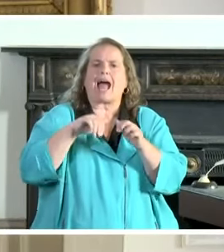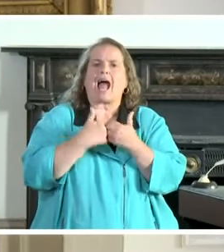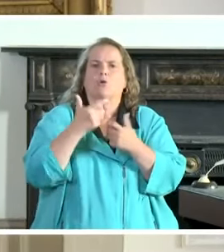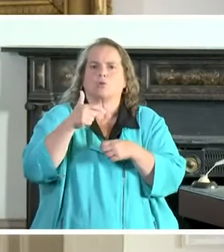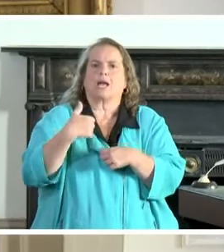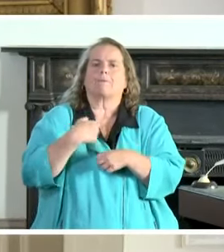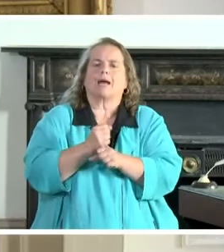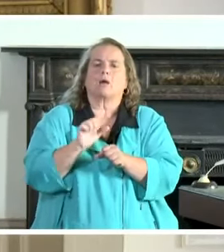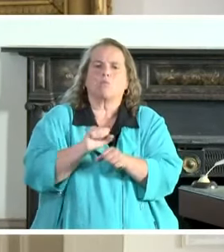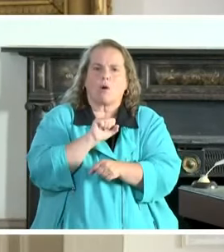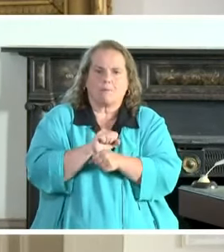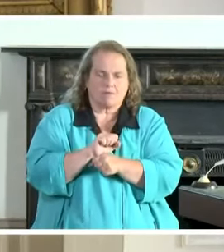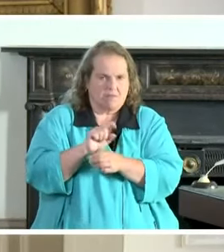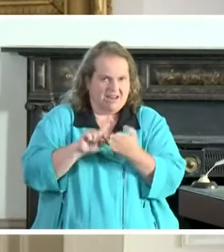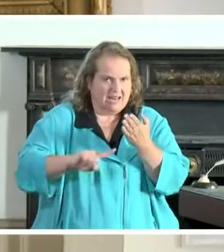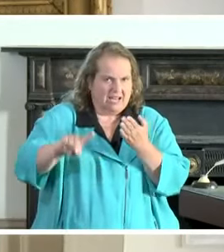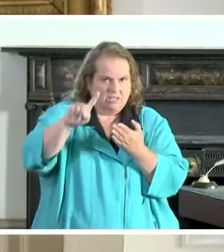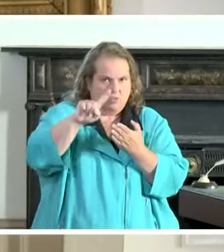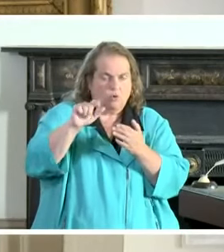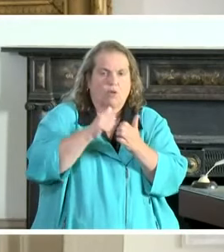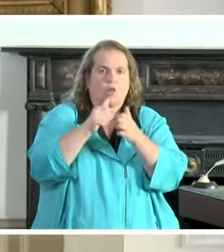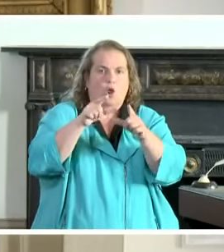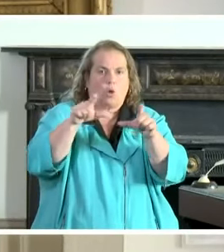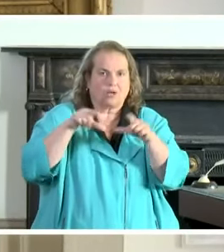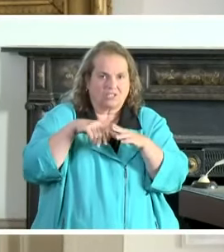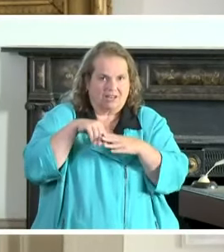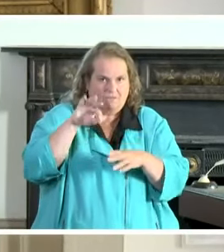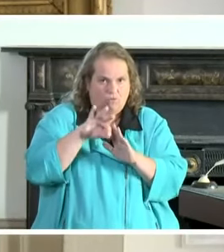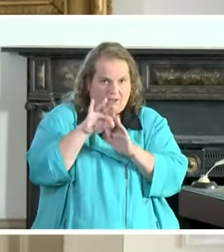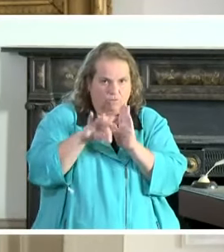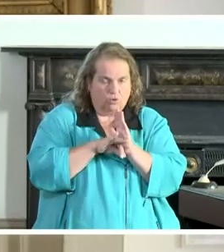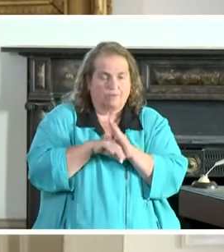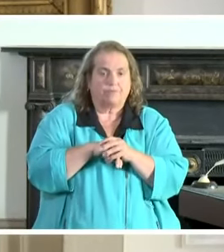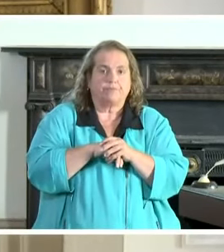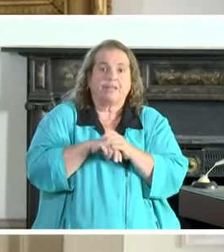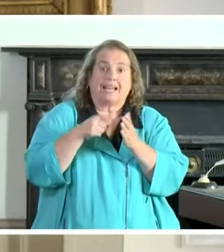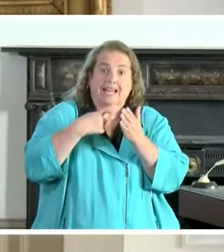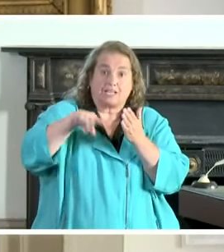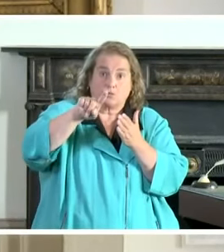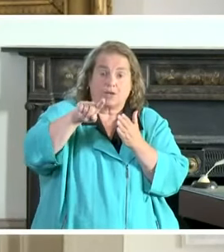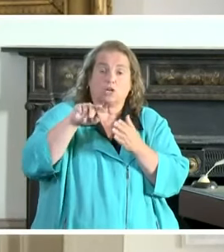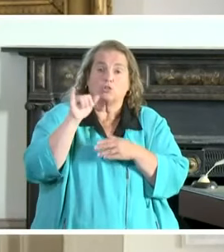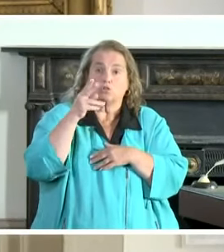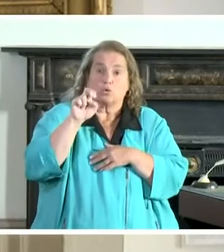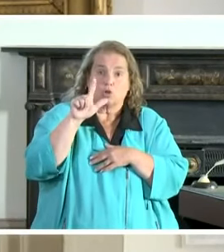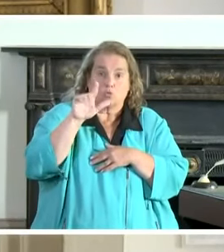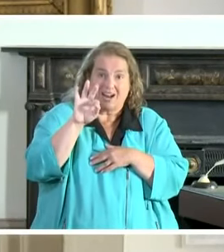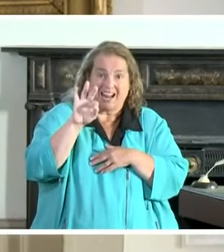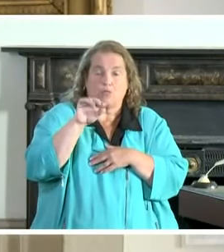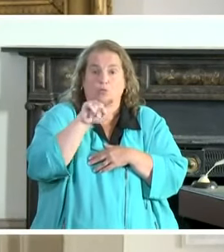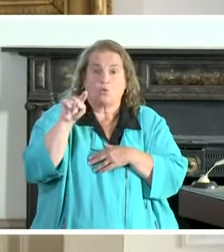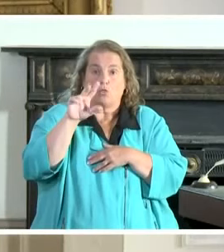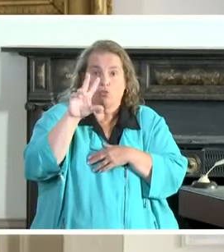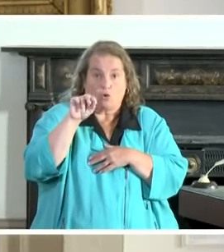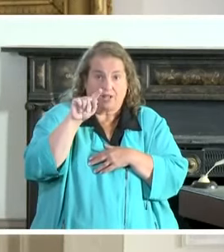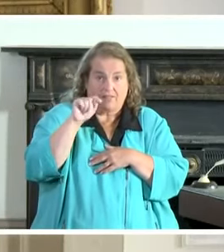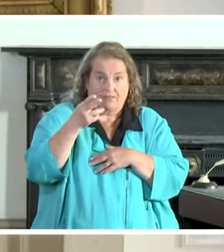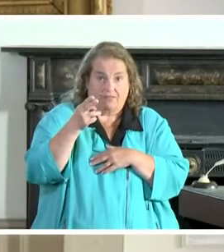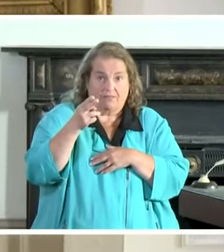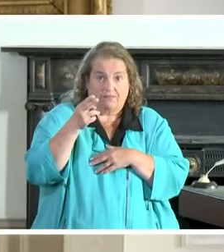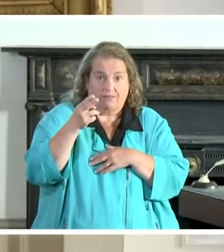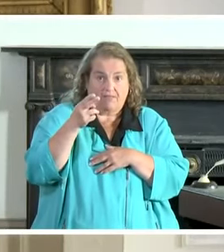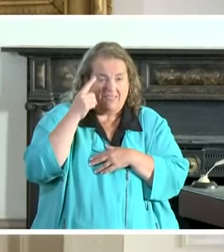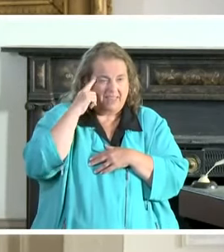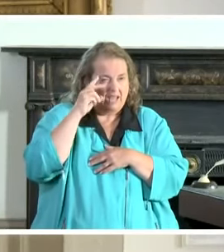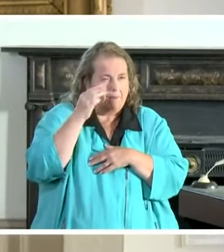will be all week next week with a location in Frankfurt. Next week, June 29th through the 30th. That will be,